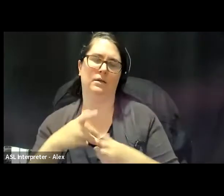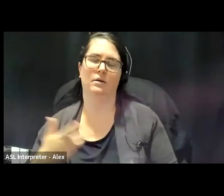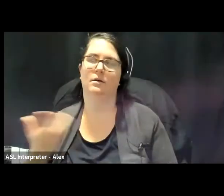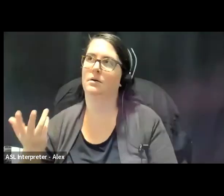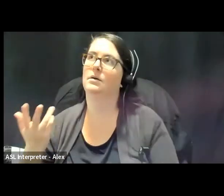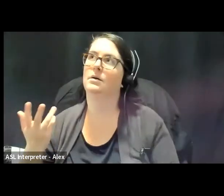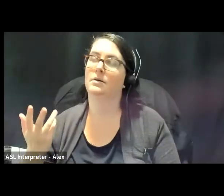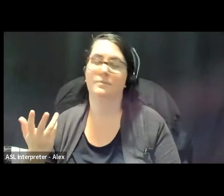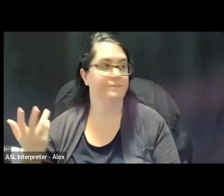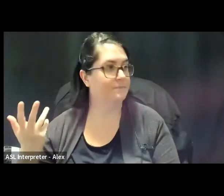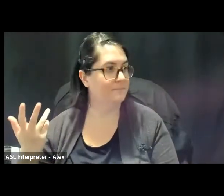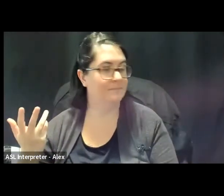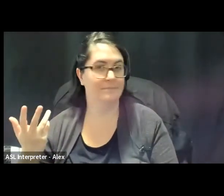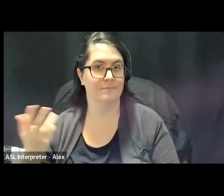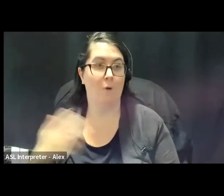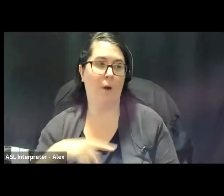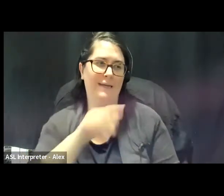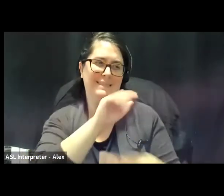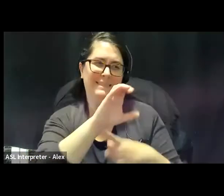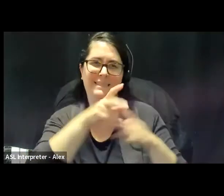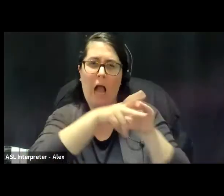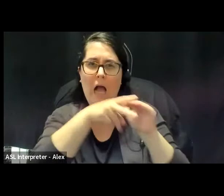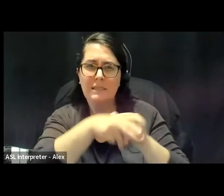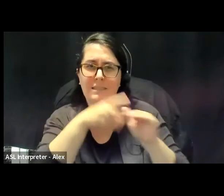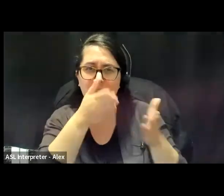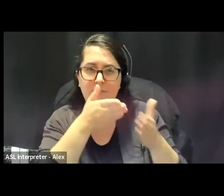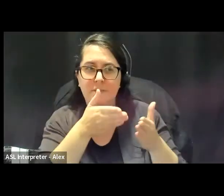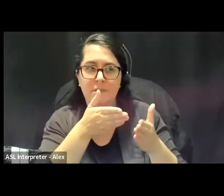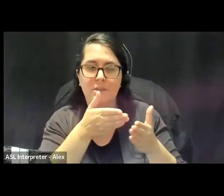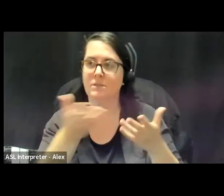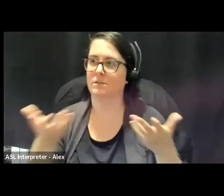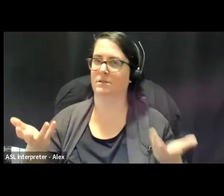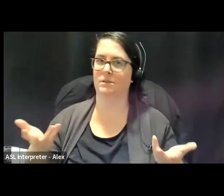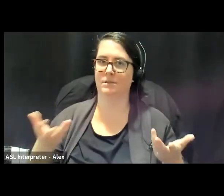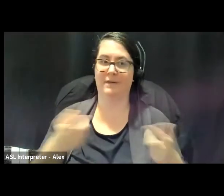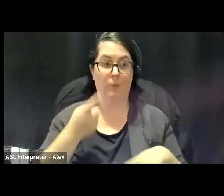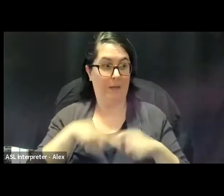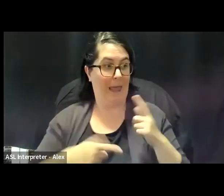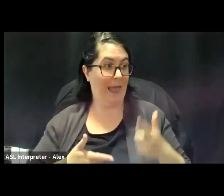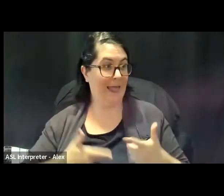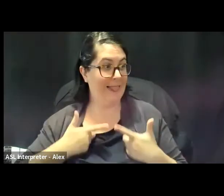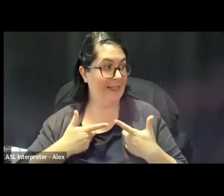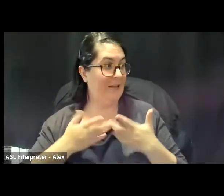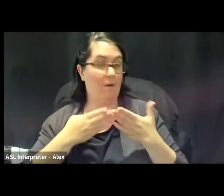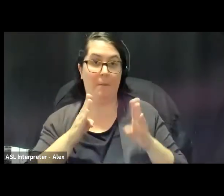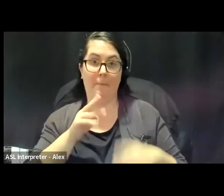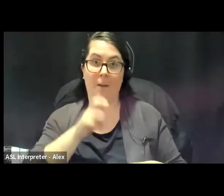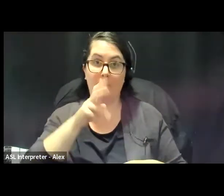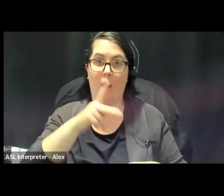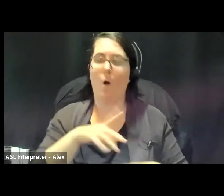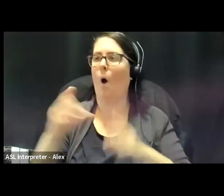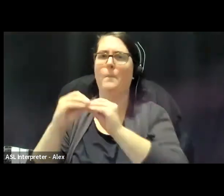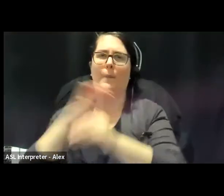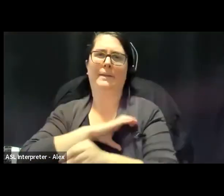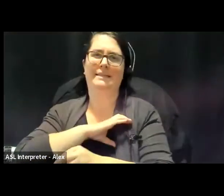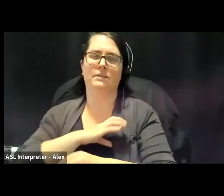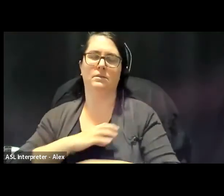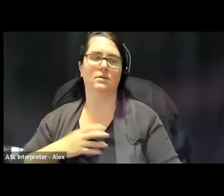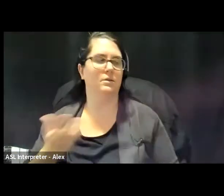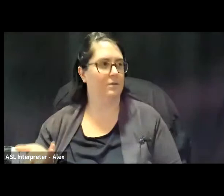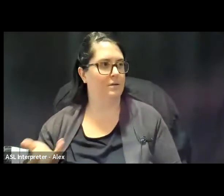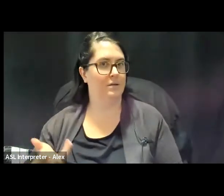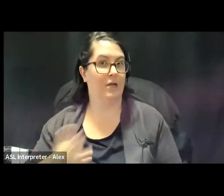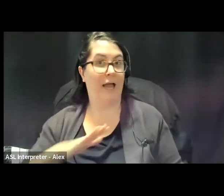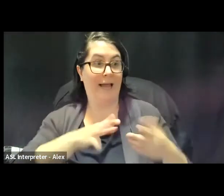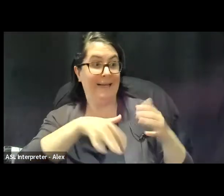actually cutting TTC service, right. People have nowhere to live in public parks, right, living in encampments, again, police is the solution, Indigenous communities